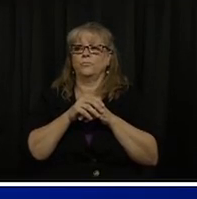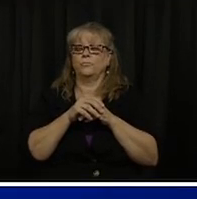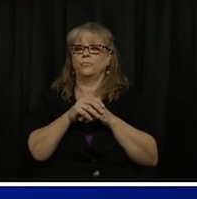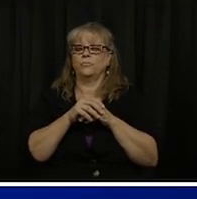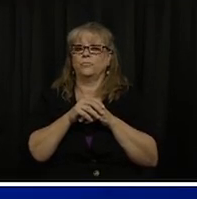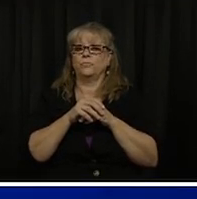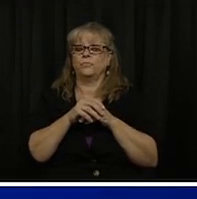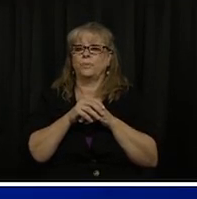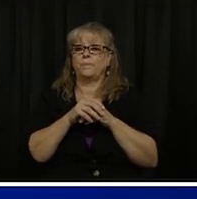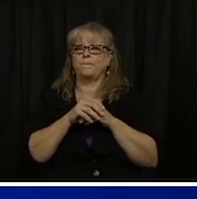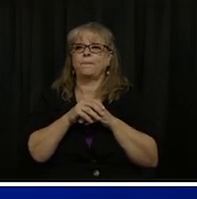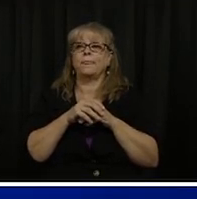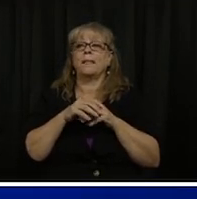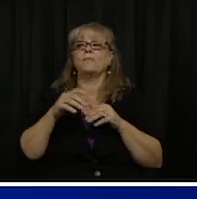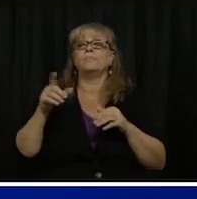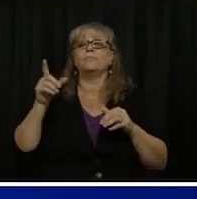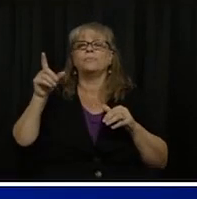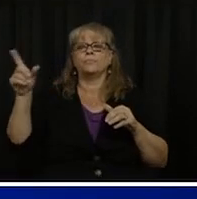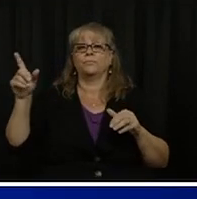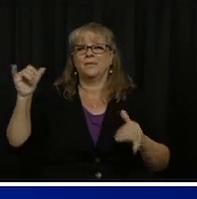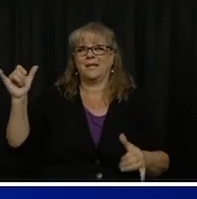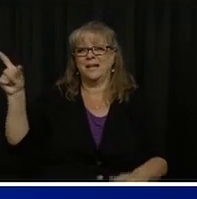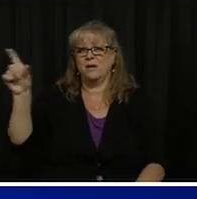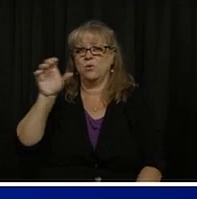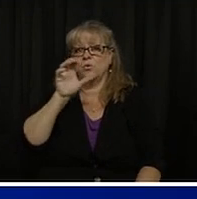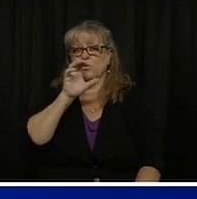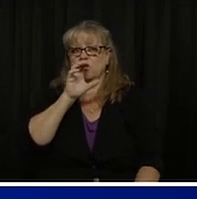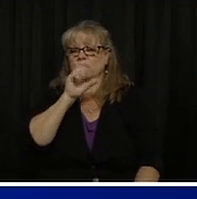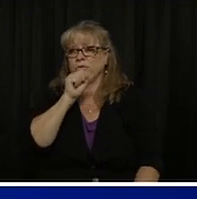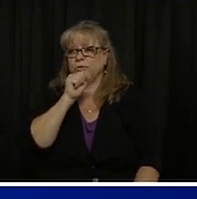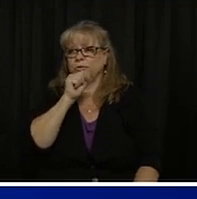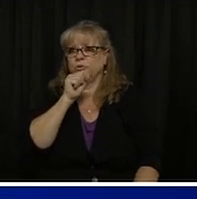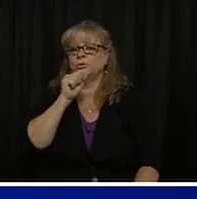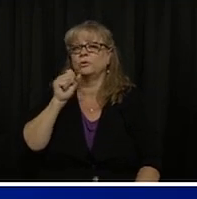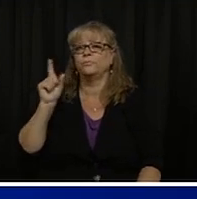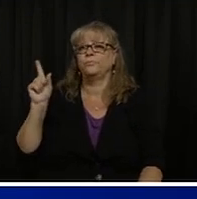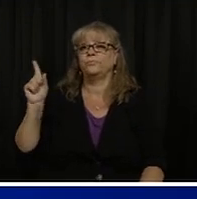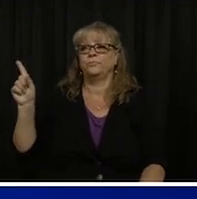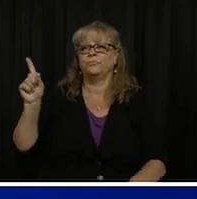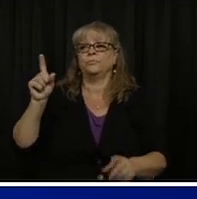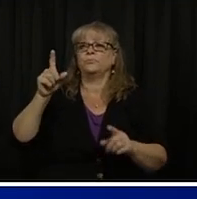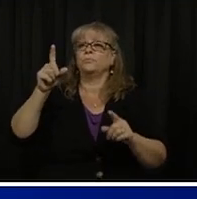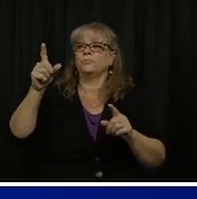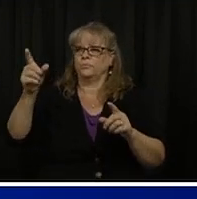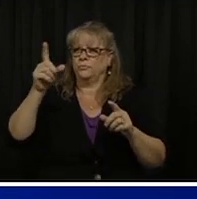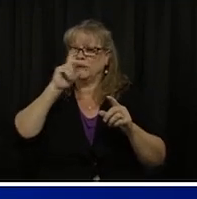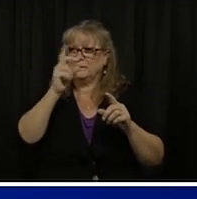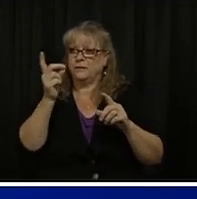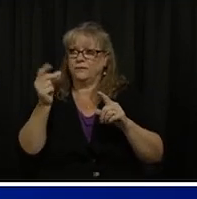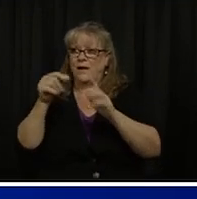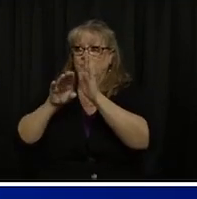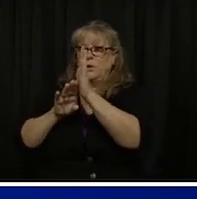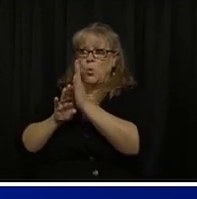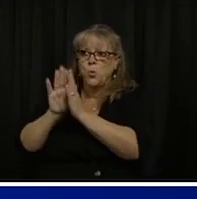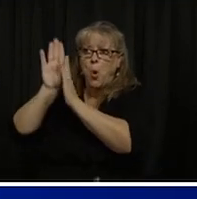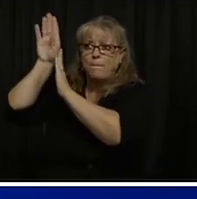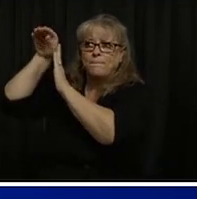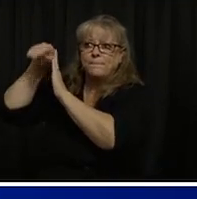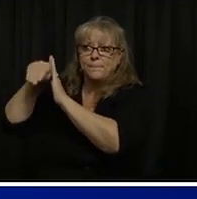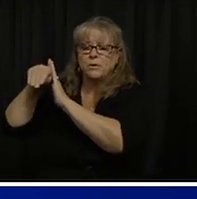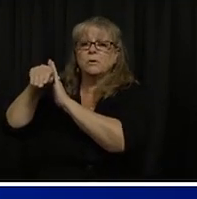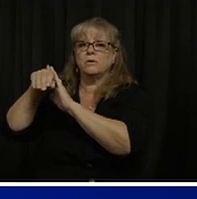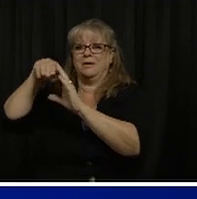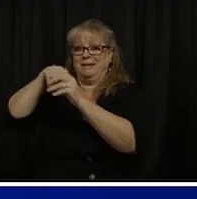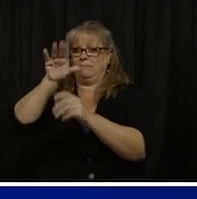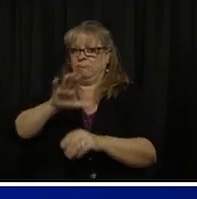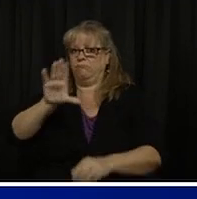Shown in the orange line. So if you look at that orange line, what you'll see is a rapid increase in the number of cases in the state that